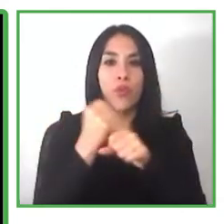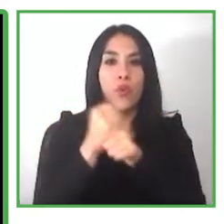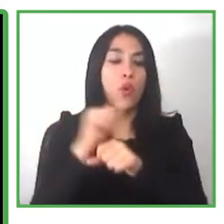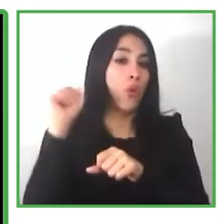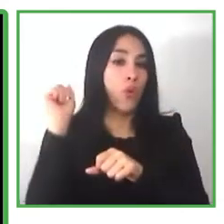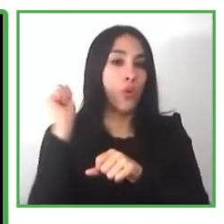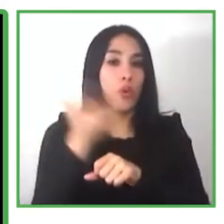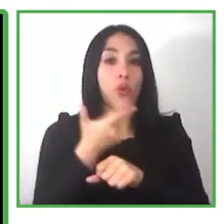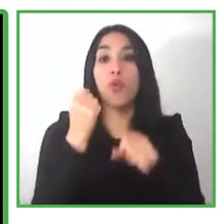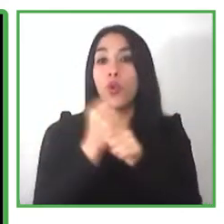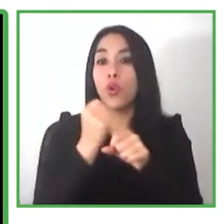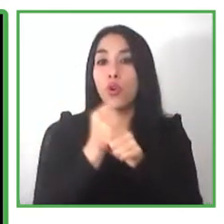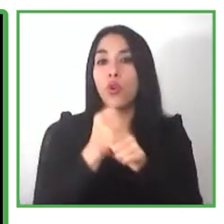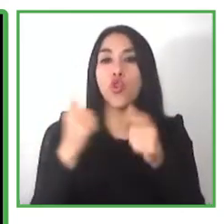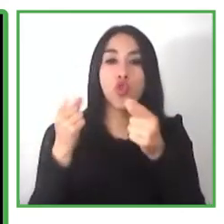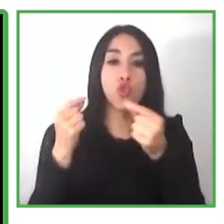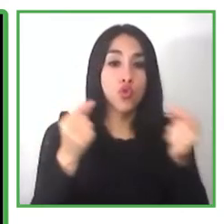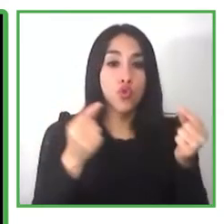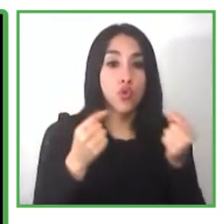as possible